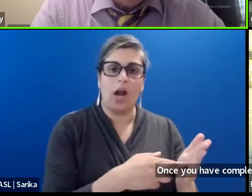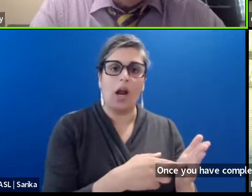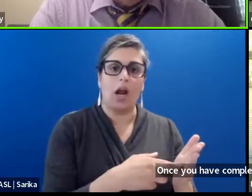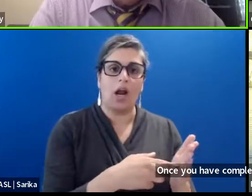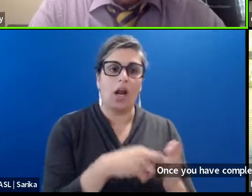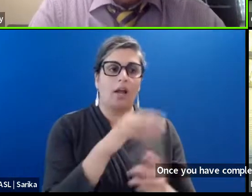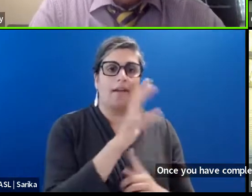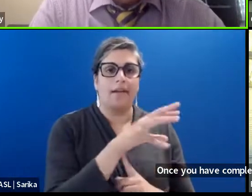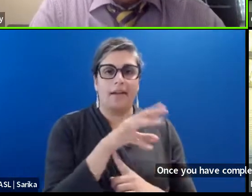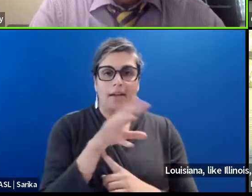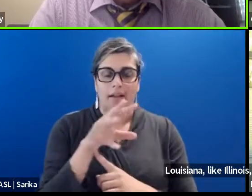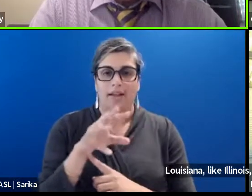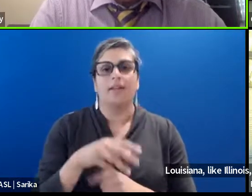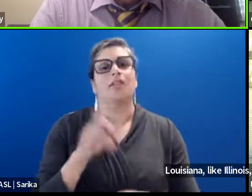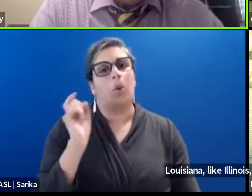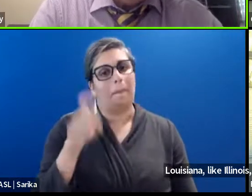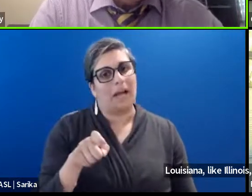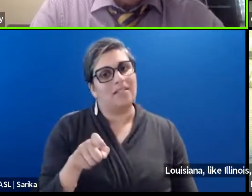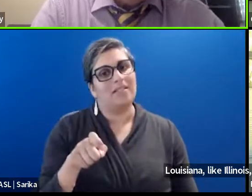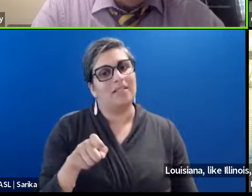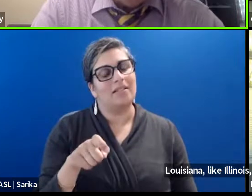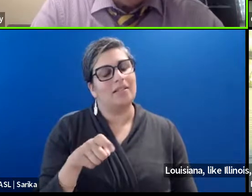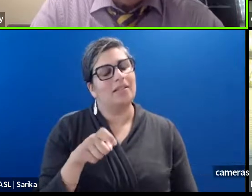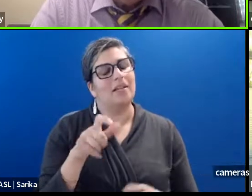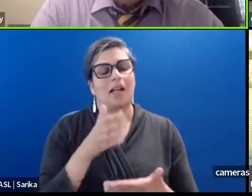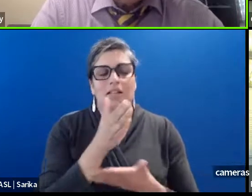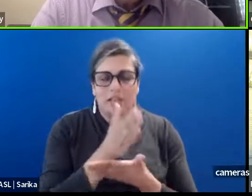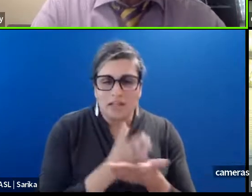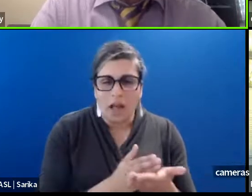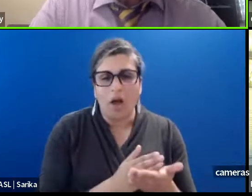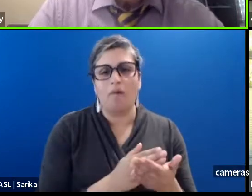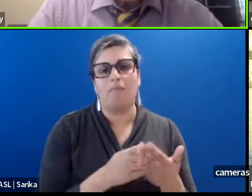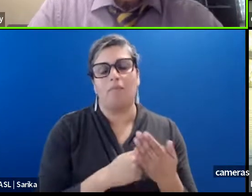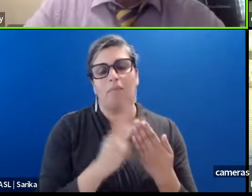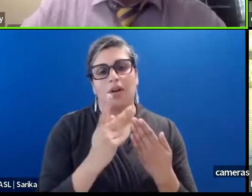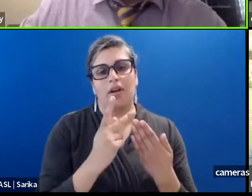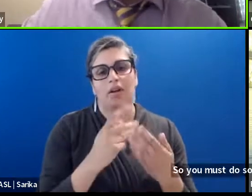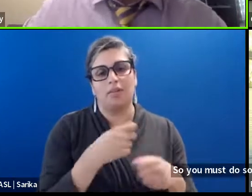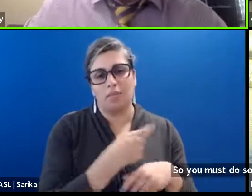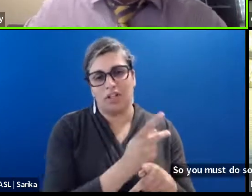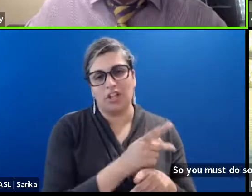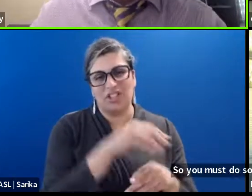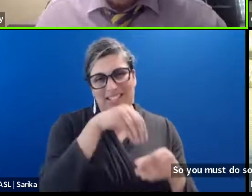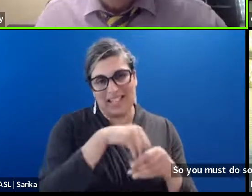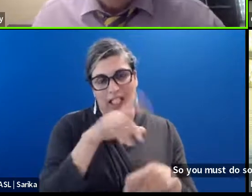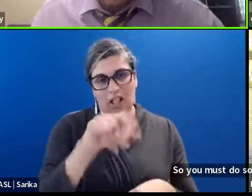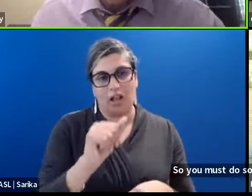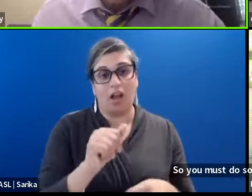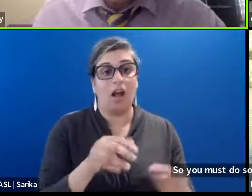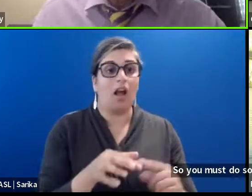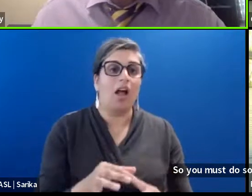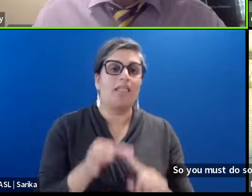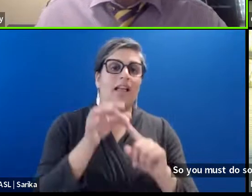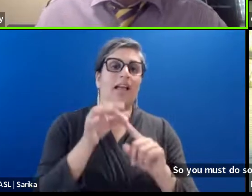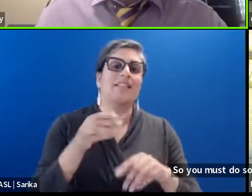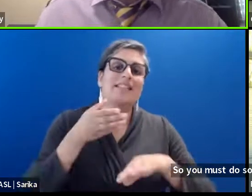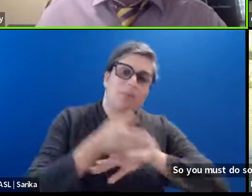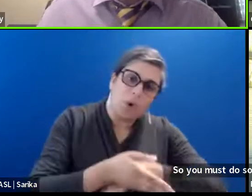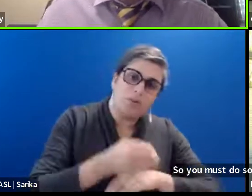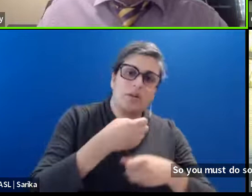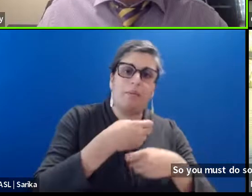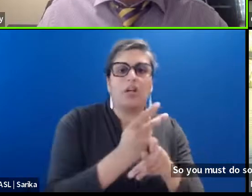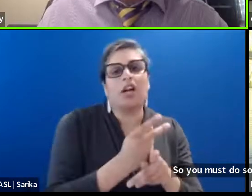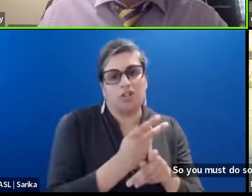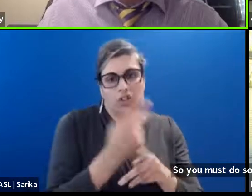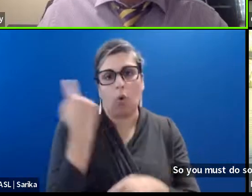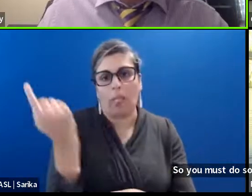roll. People. So you must do. Some production. In Louisiana. Unless. You're. A post production. Only. We do allow.